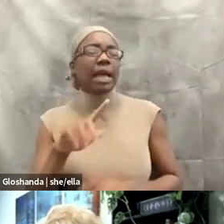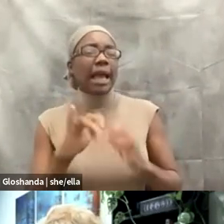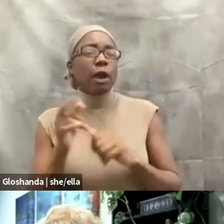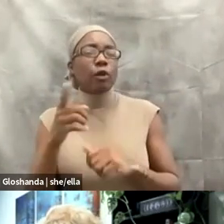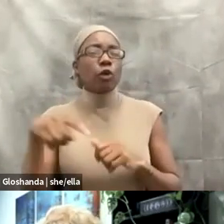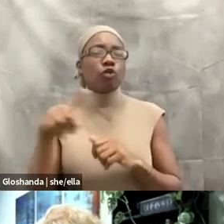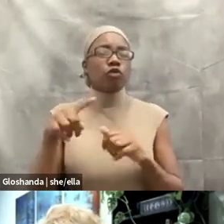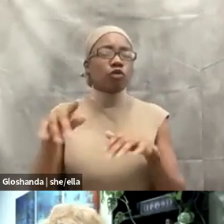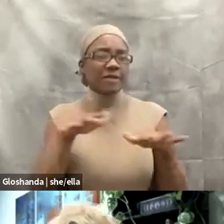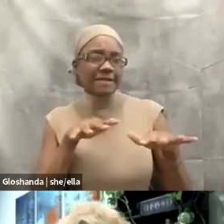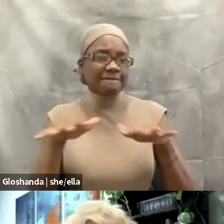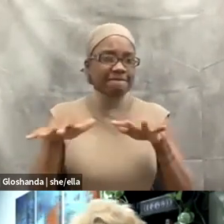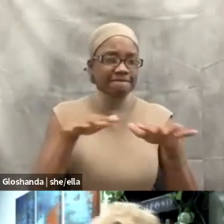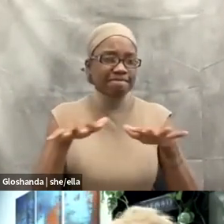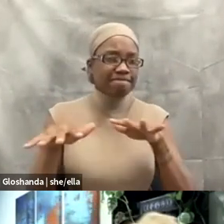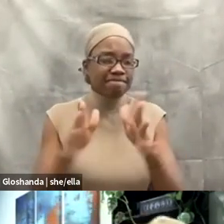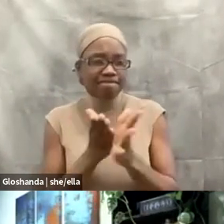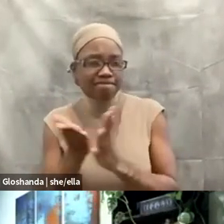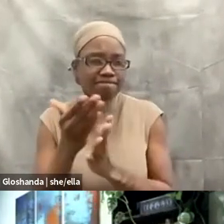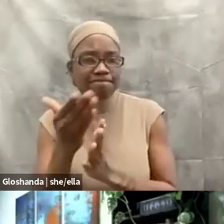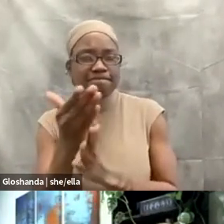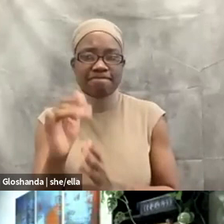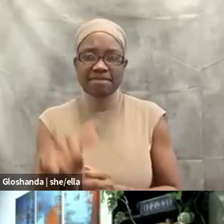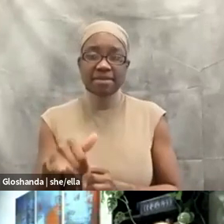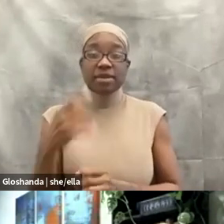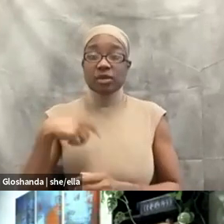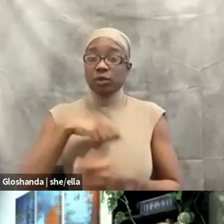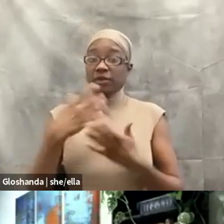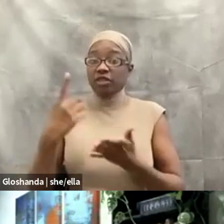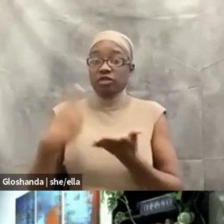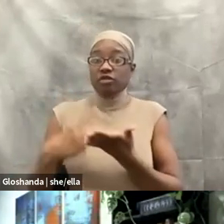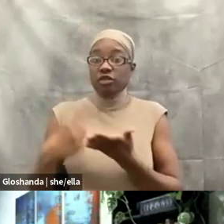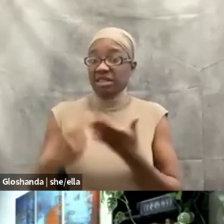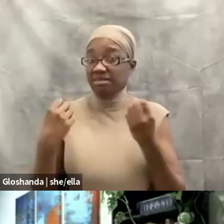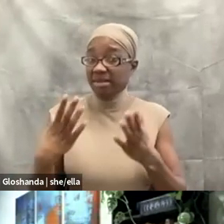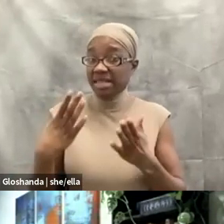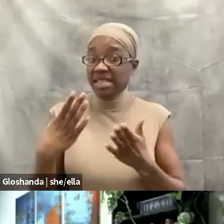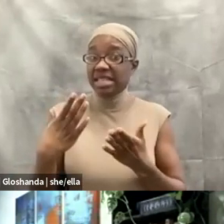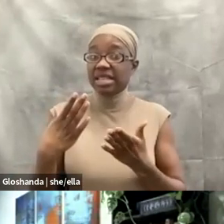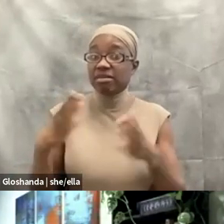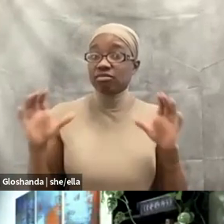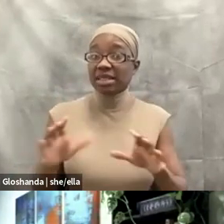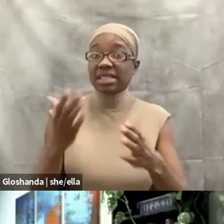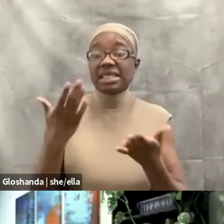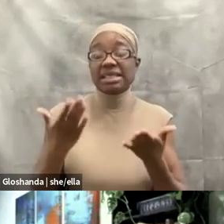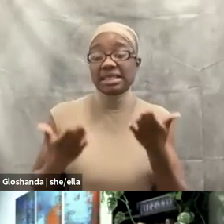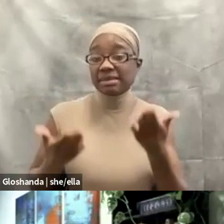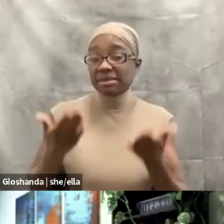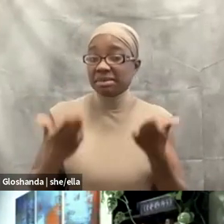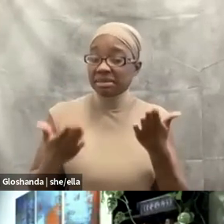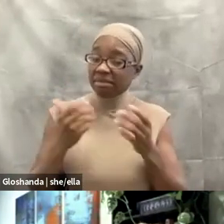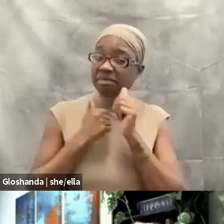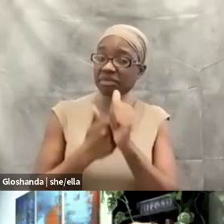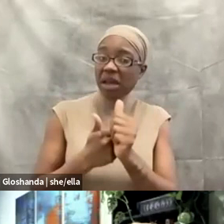How do we get around that? Since we've talked about a lot of these practices, they may be evidence-based, but, but by who